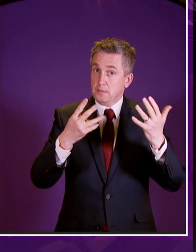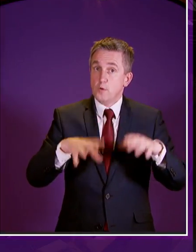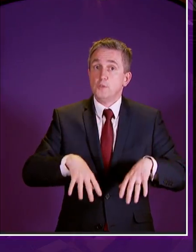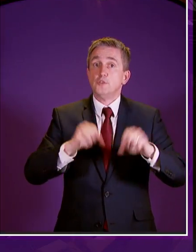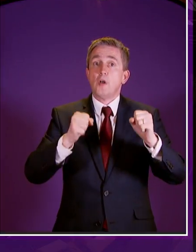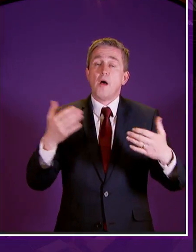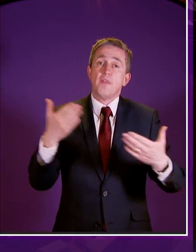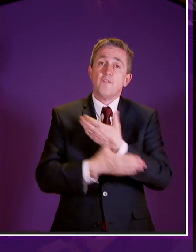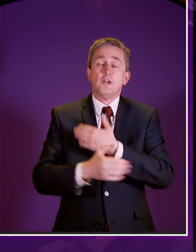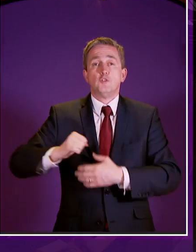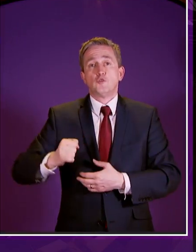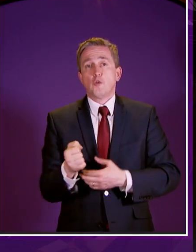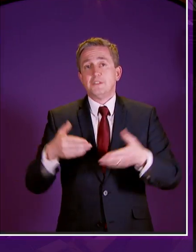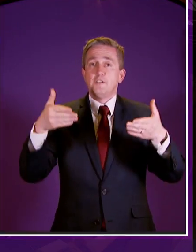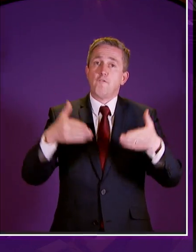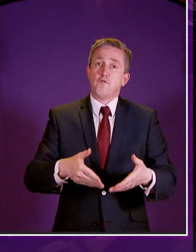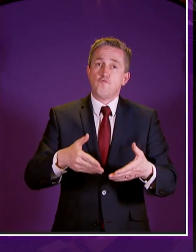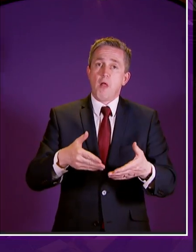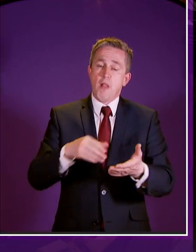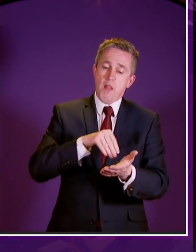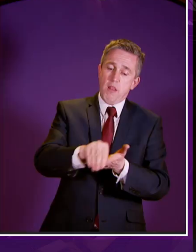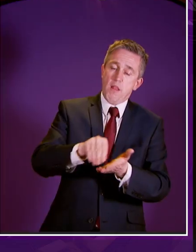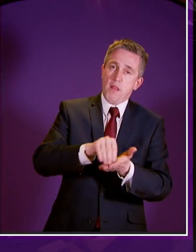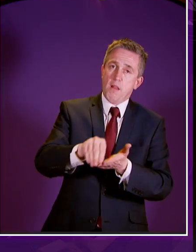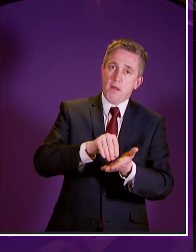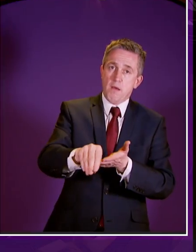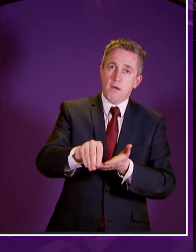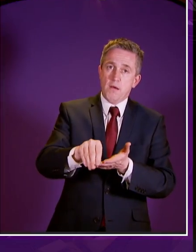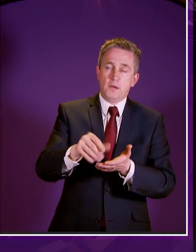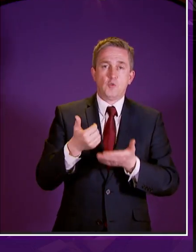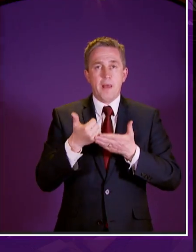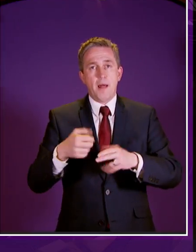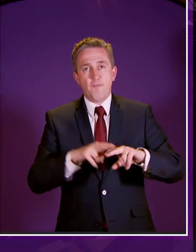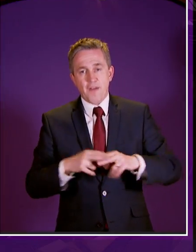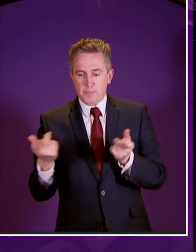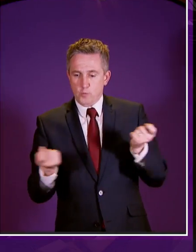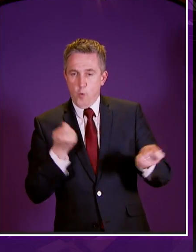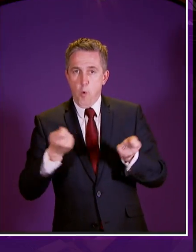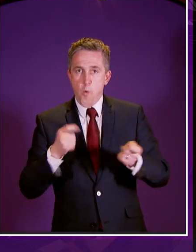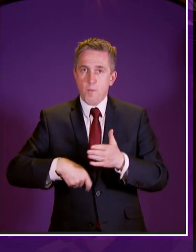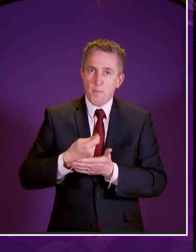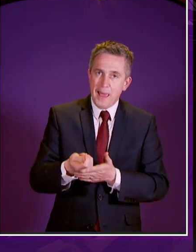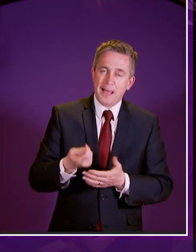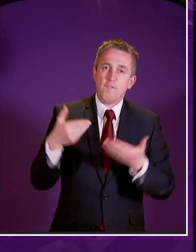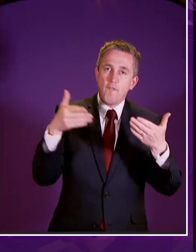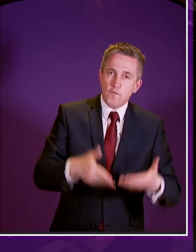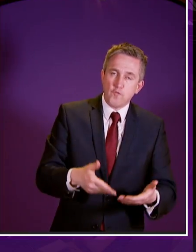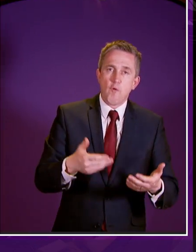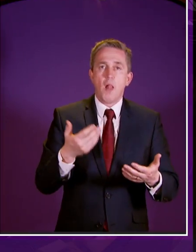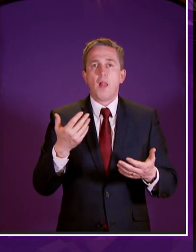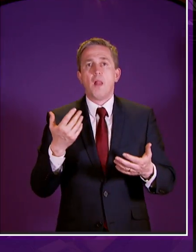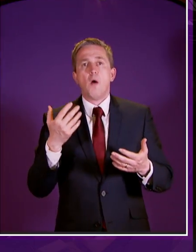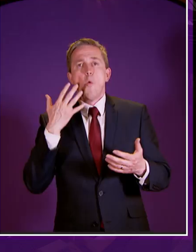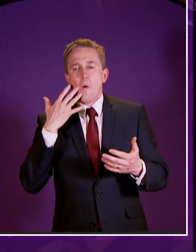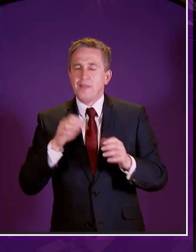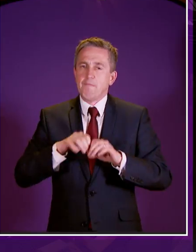first scottish funeral expense assistance delivered to people helping them cope with the additional expense at time of upset and